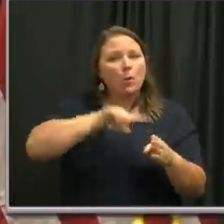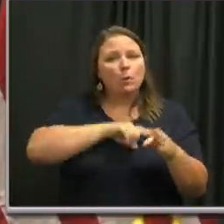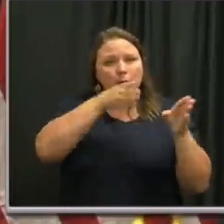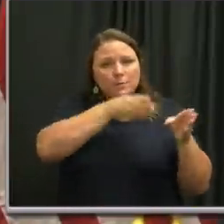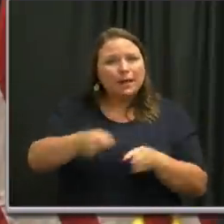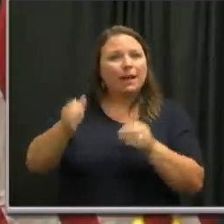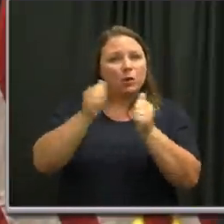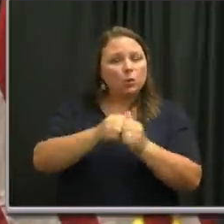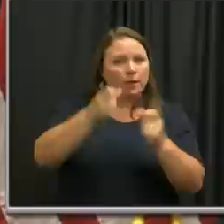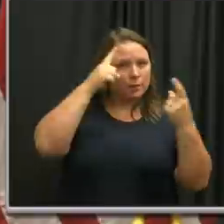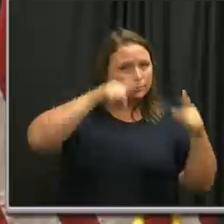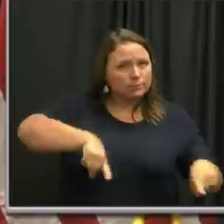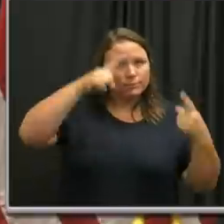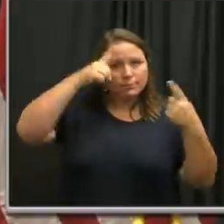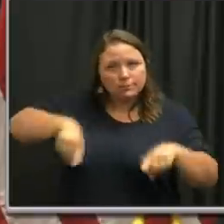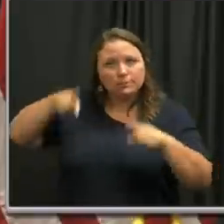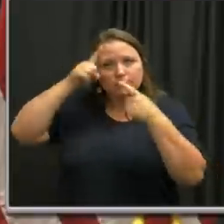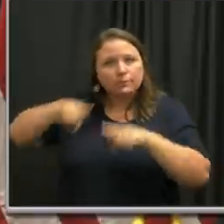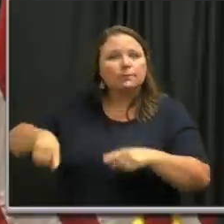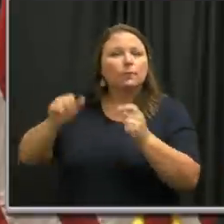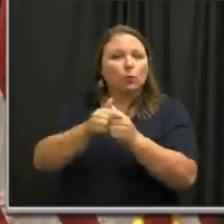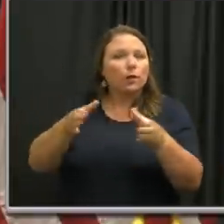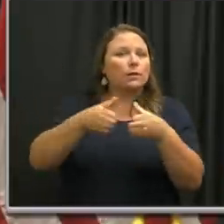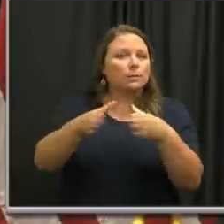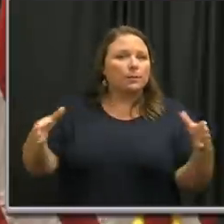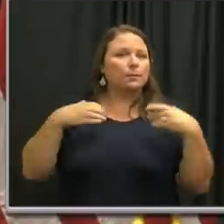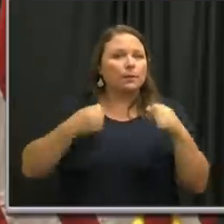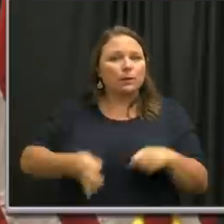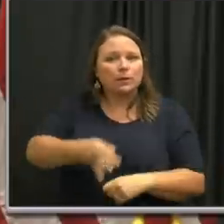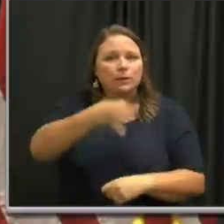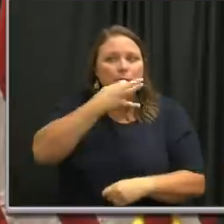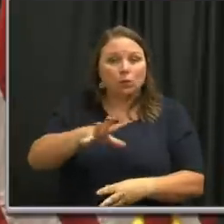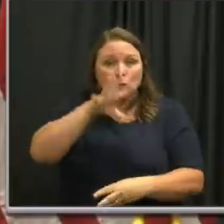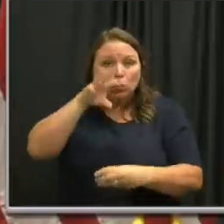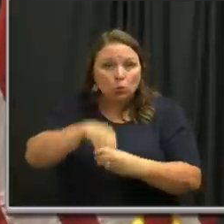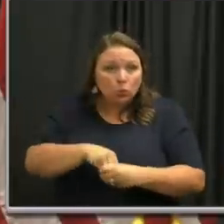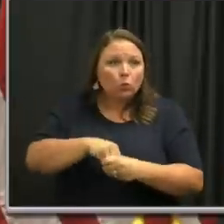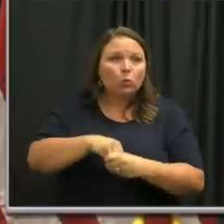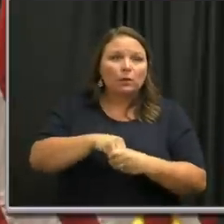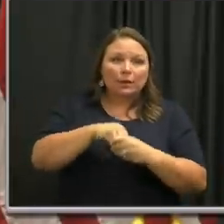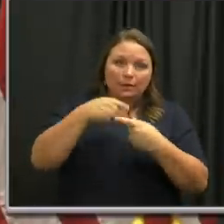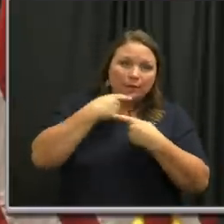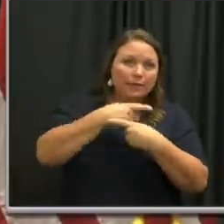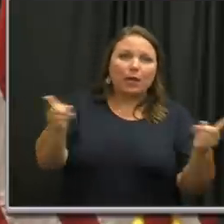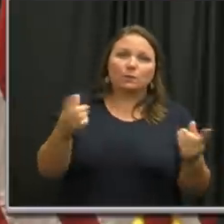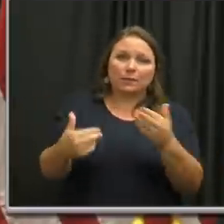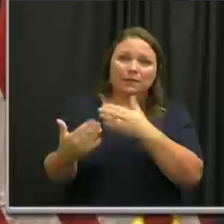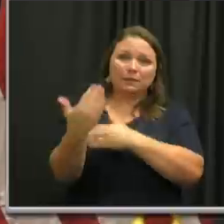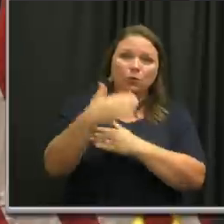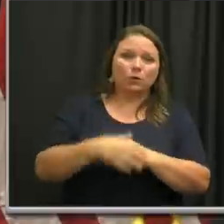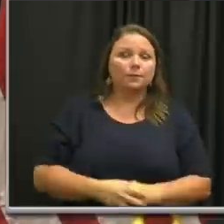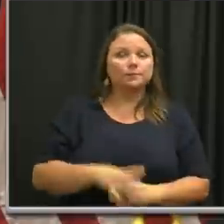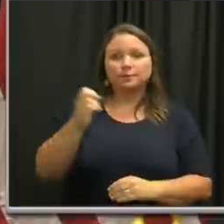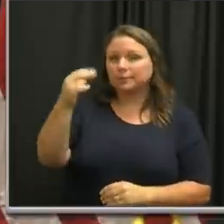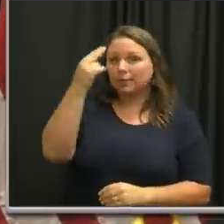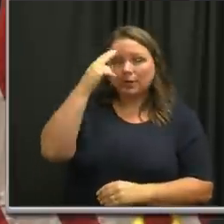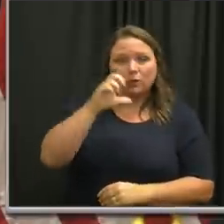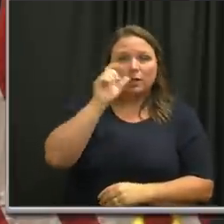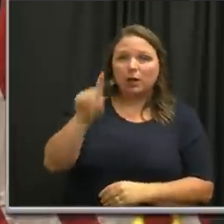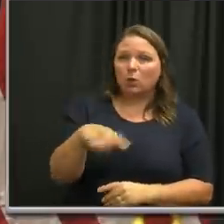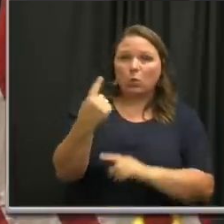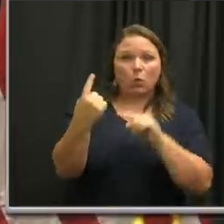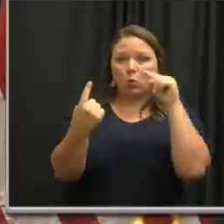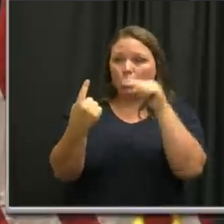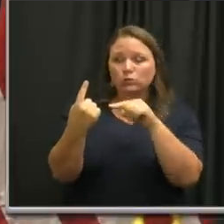with unanimity among our public health experts, including these announced this morning. Nashville is not alone in making